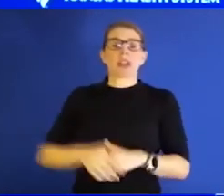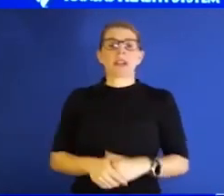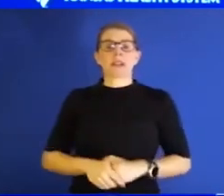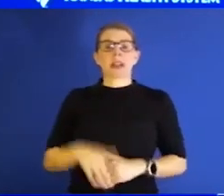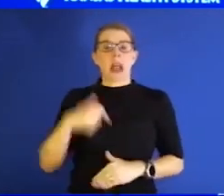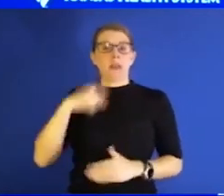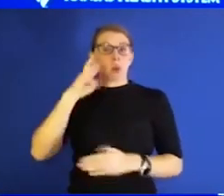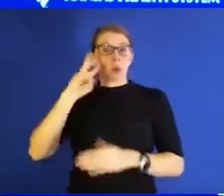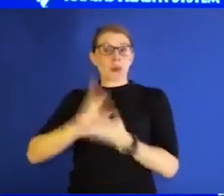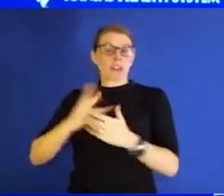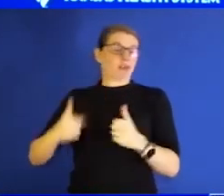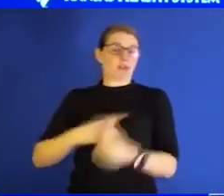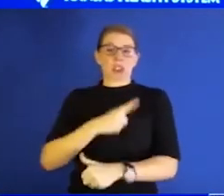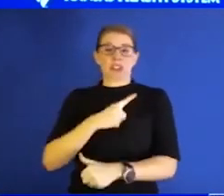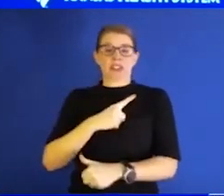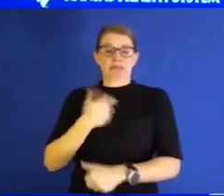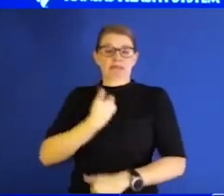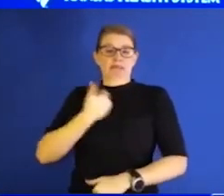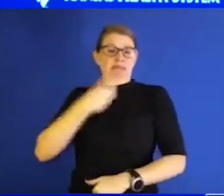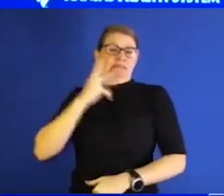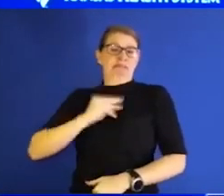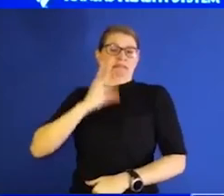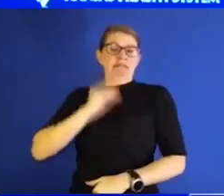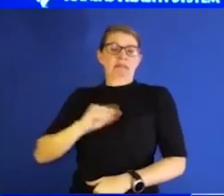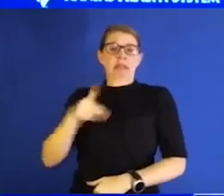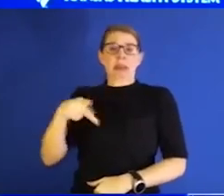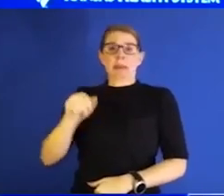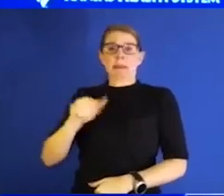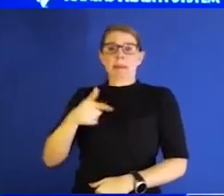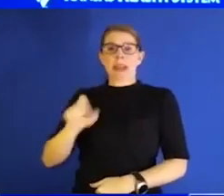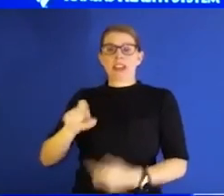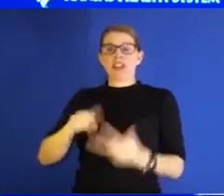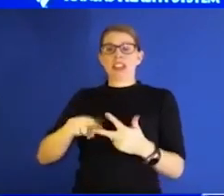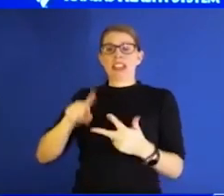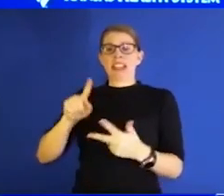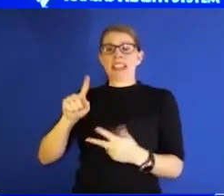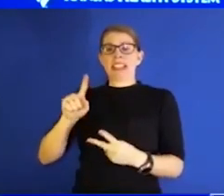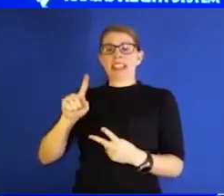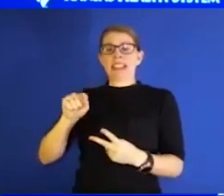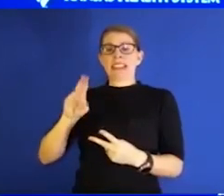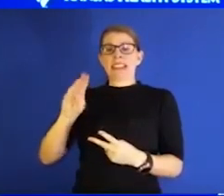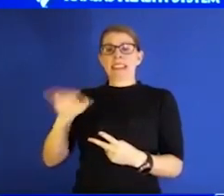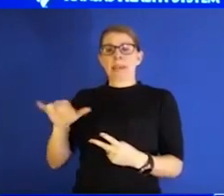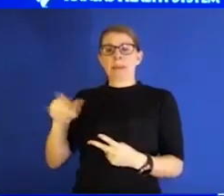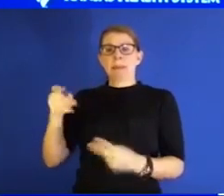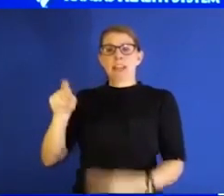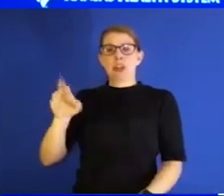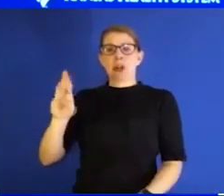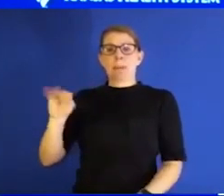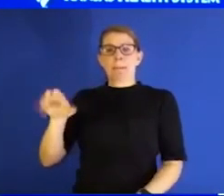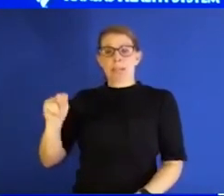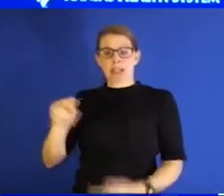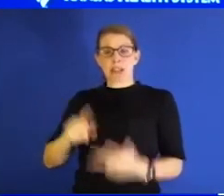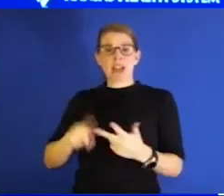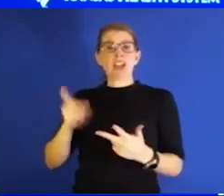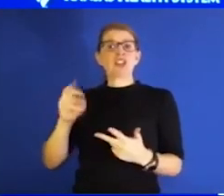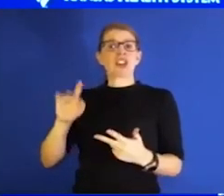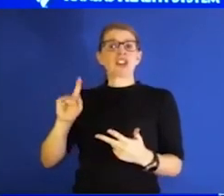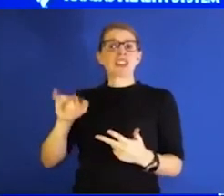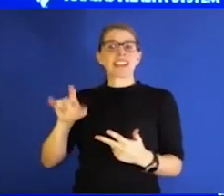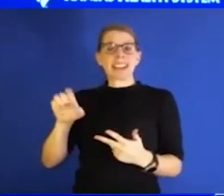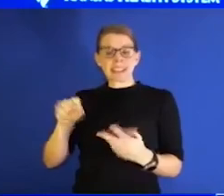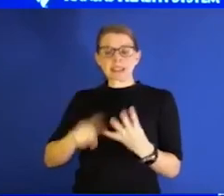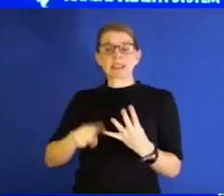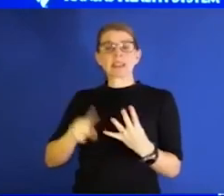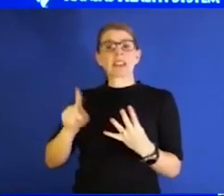here at the health system with Bob Page and Tammy Peterman. Just understanding from the start of the pandemic, what have we heard, Seitz, Dr. Gerard mentioned about the Big